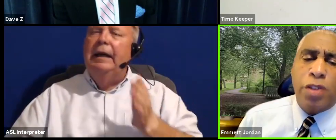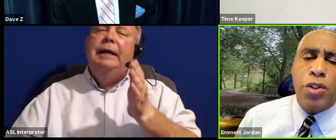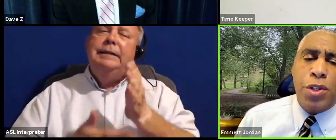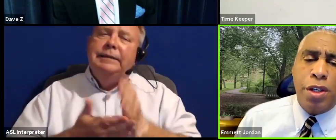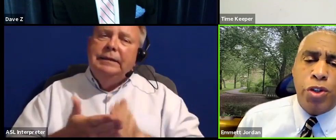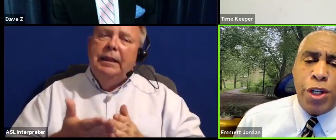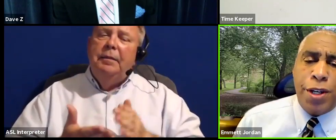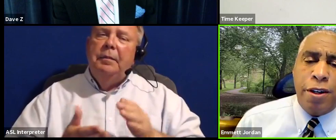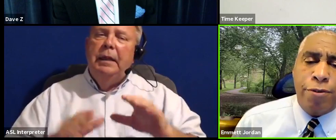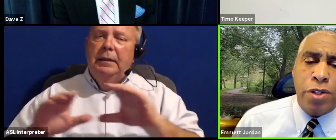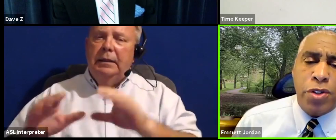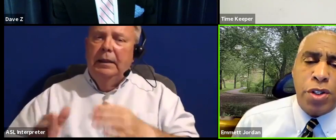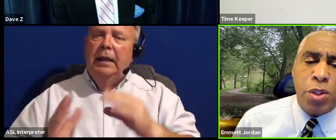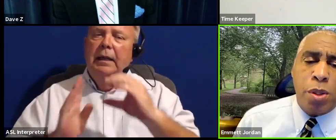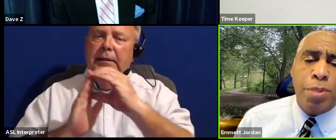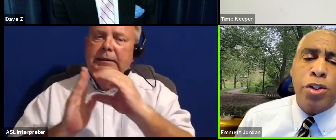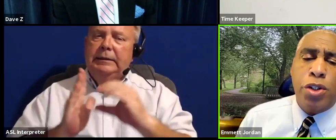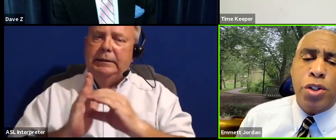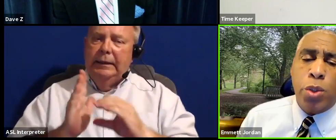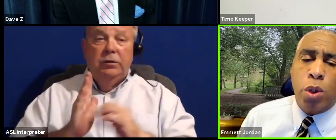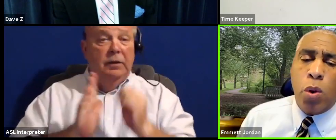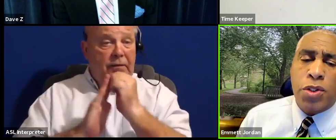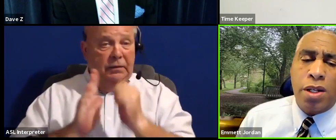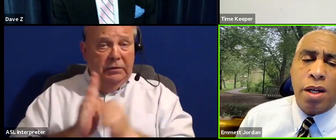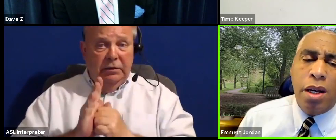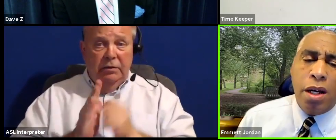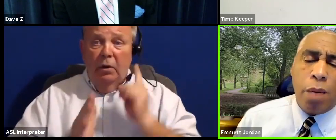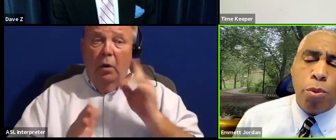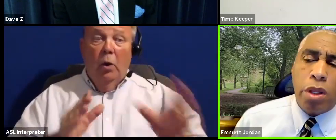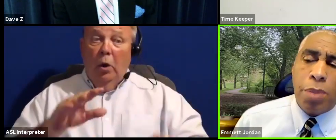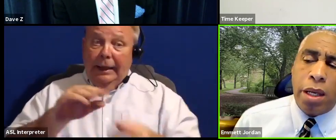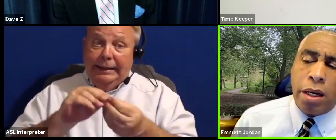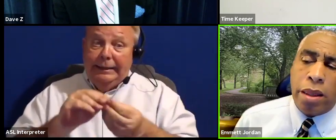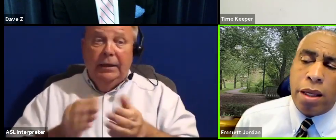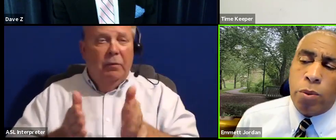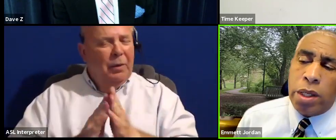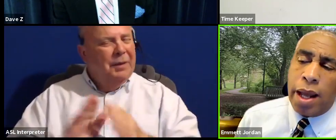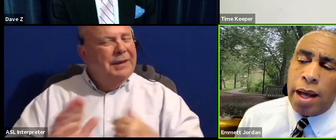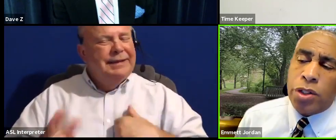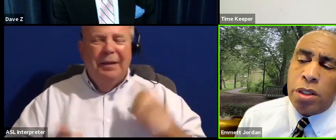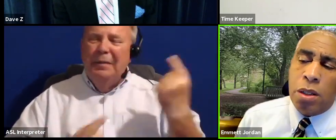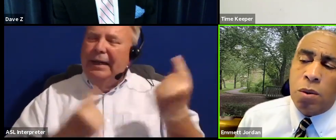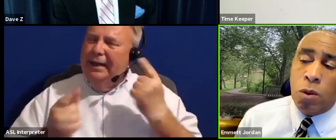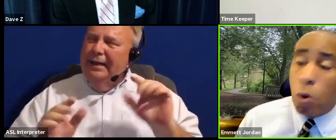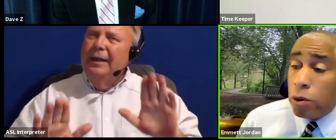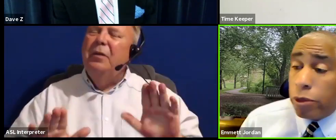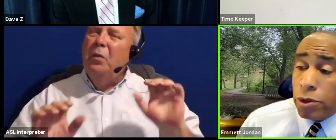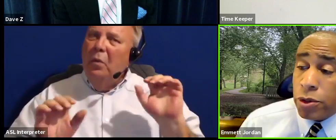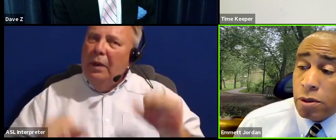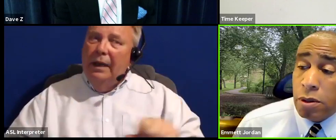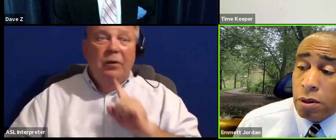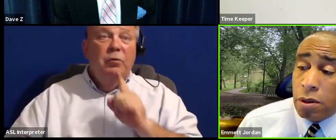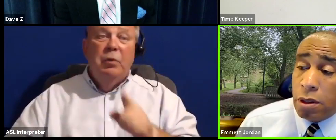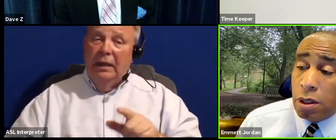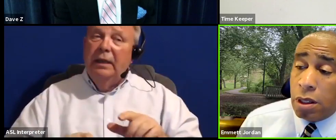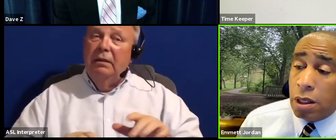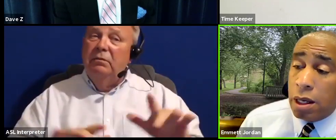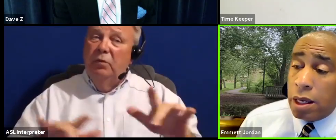sections of the agenda, for instance, petitions and requests, I'm really beginning to think that we could actually record those